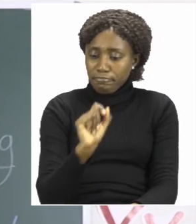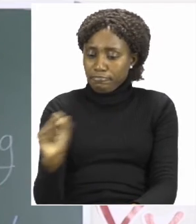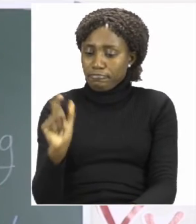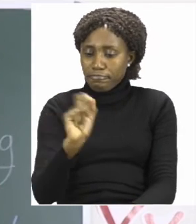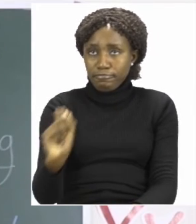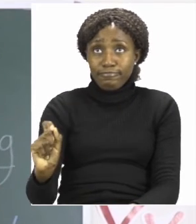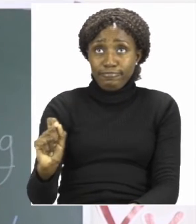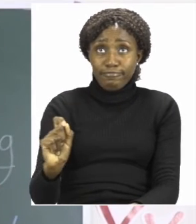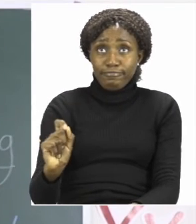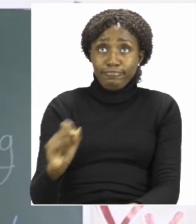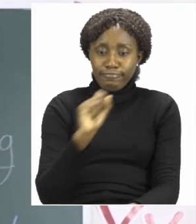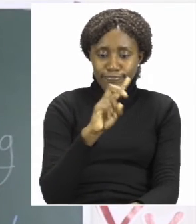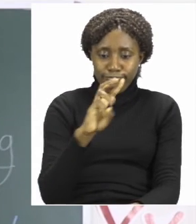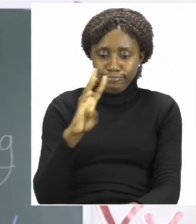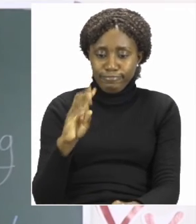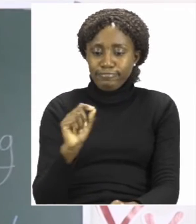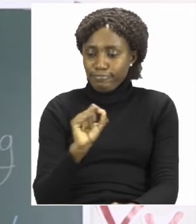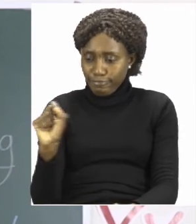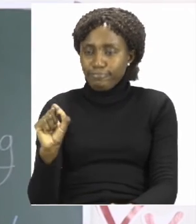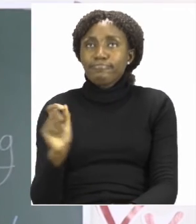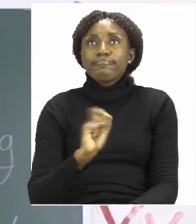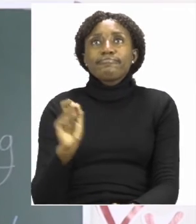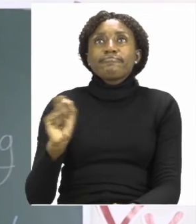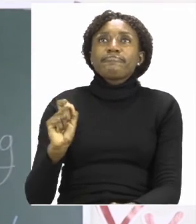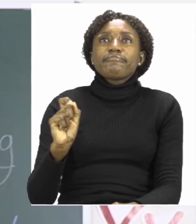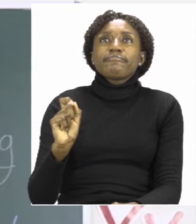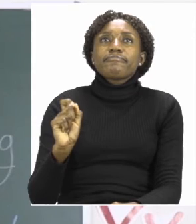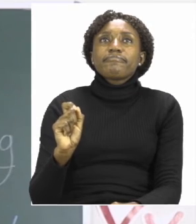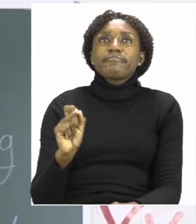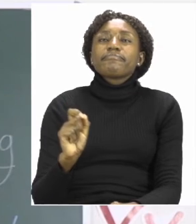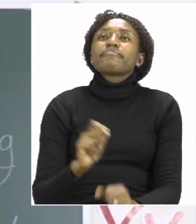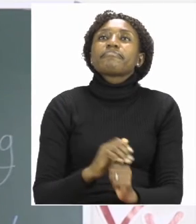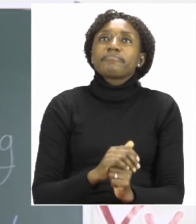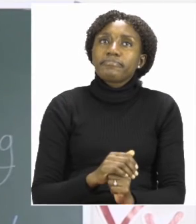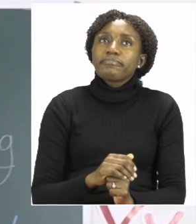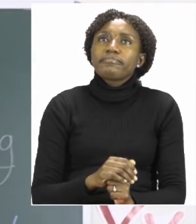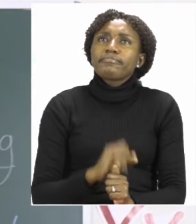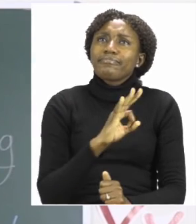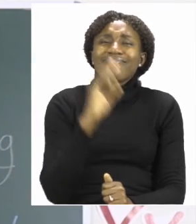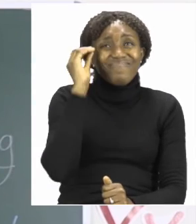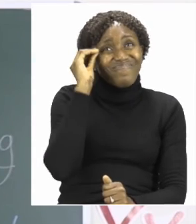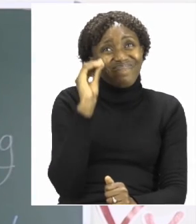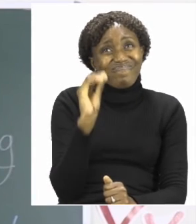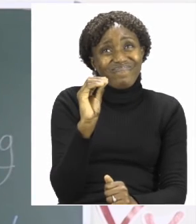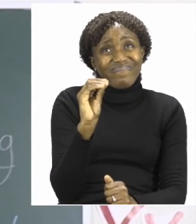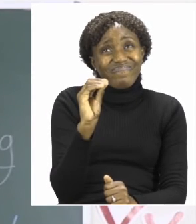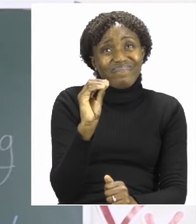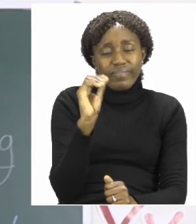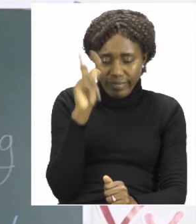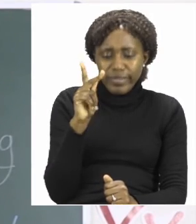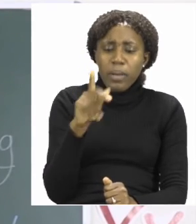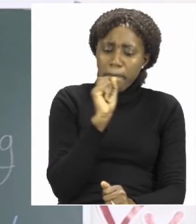and count all the other animals in all the blocks. Remember, if you are not sure, you can count